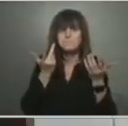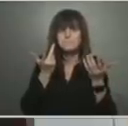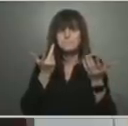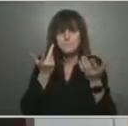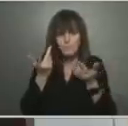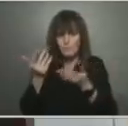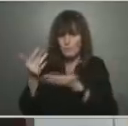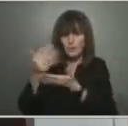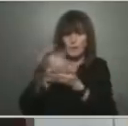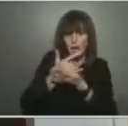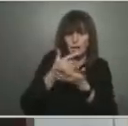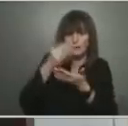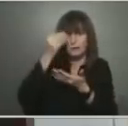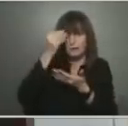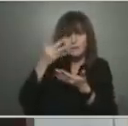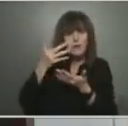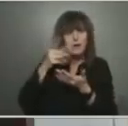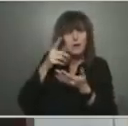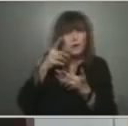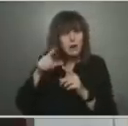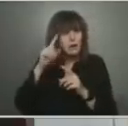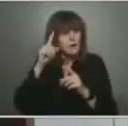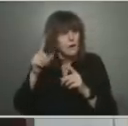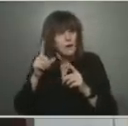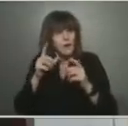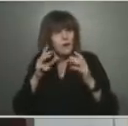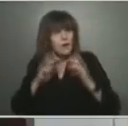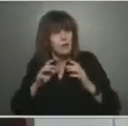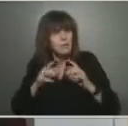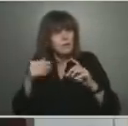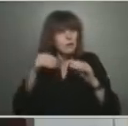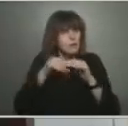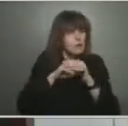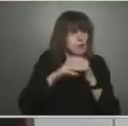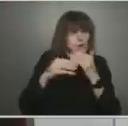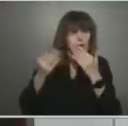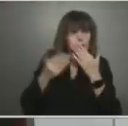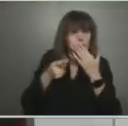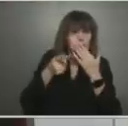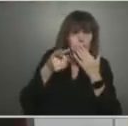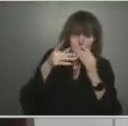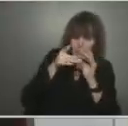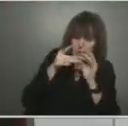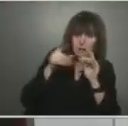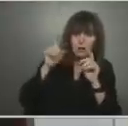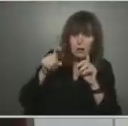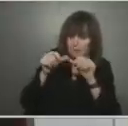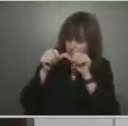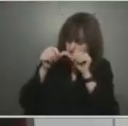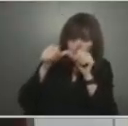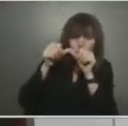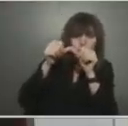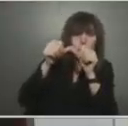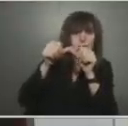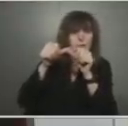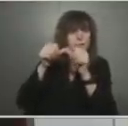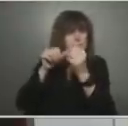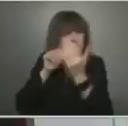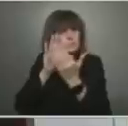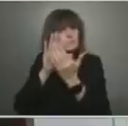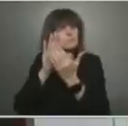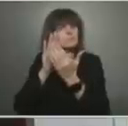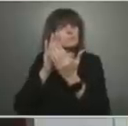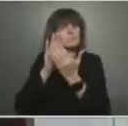protection, and when we see, you know, testing is still under a